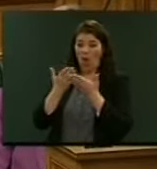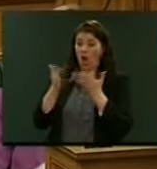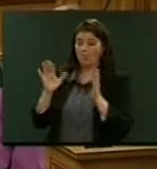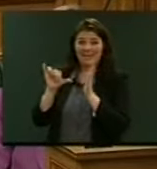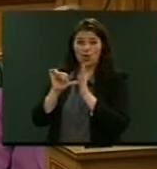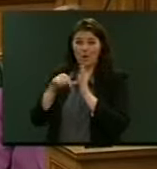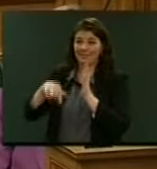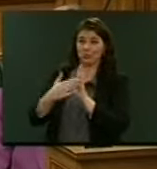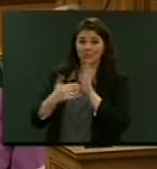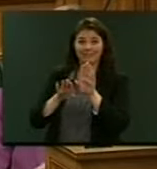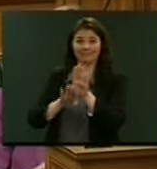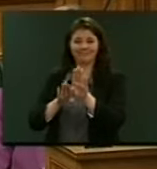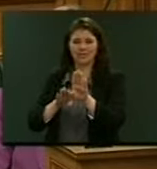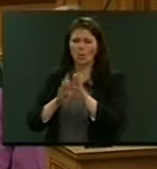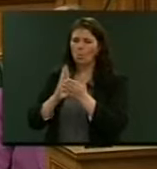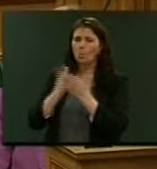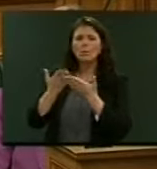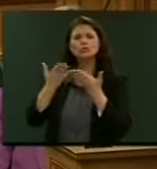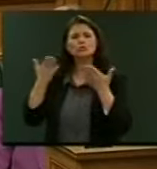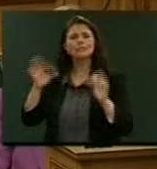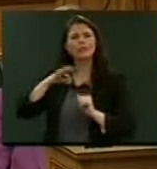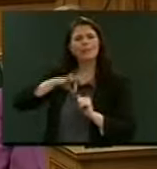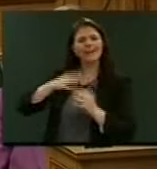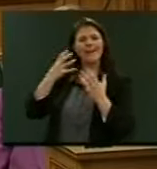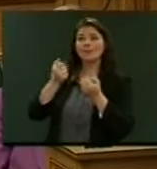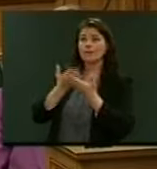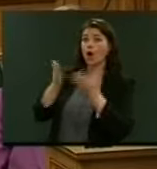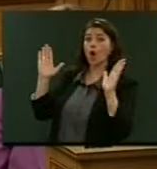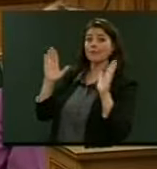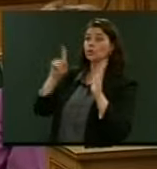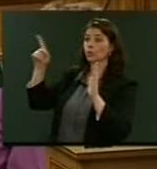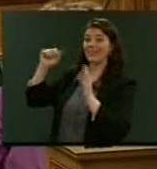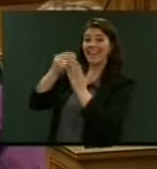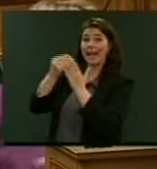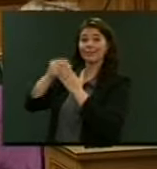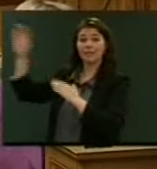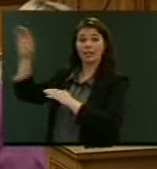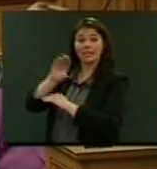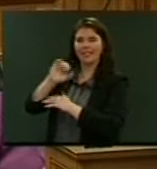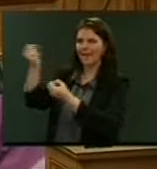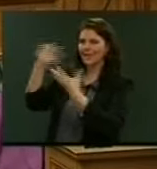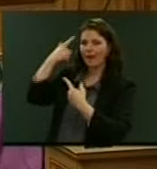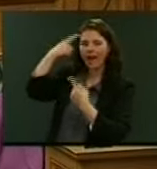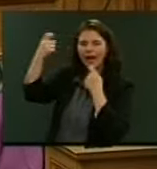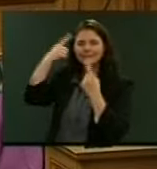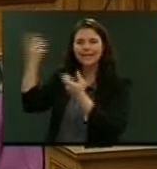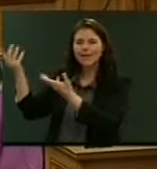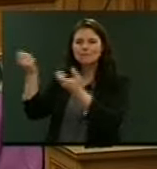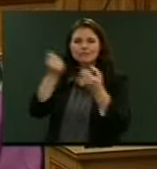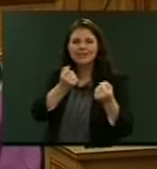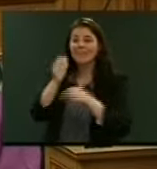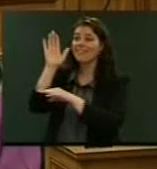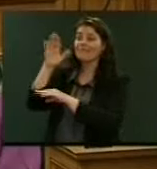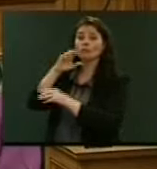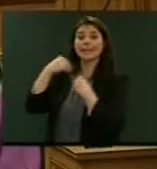that we generally benefit from being open to other people's capital. They bring in other ideas. Foreign companies